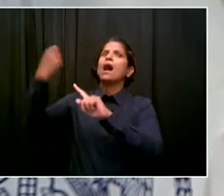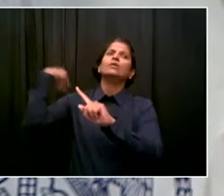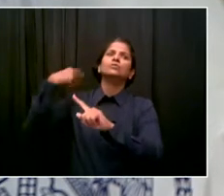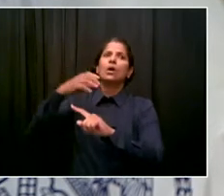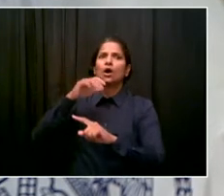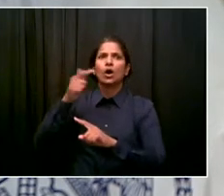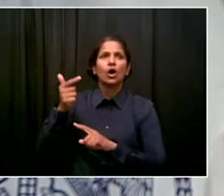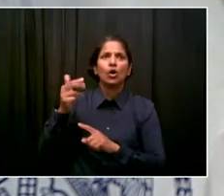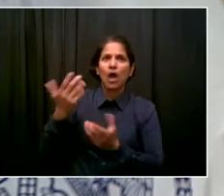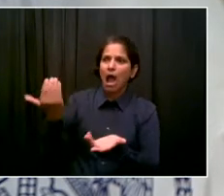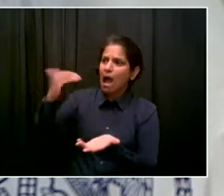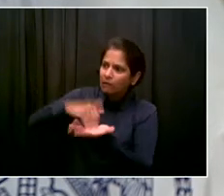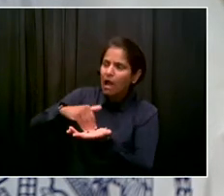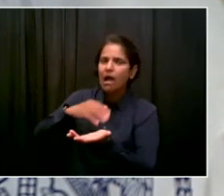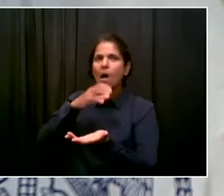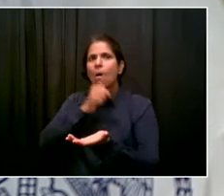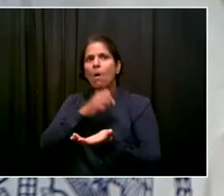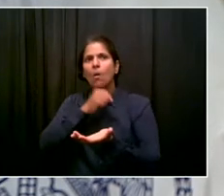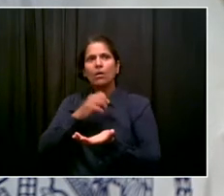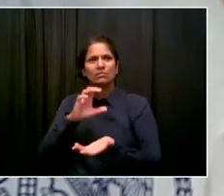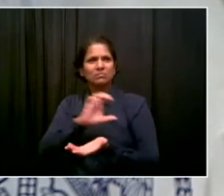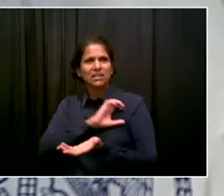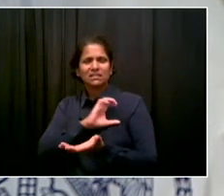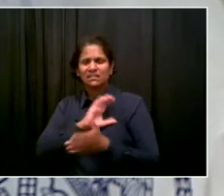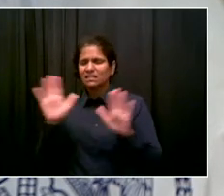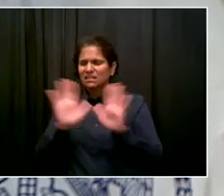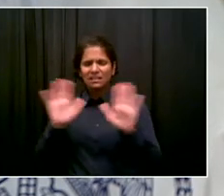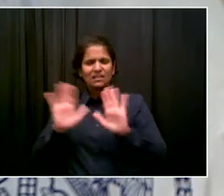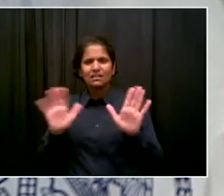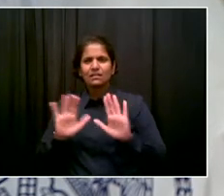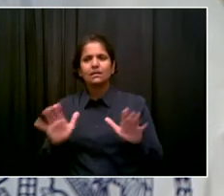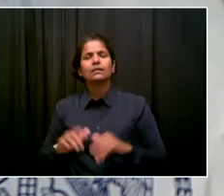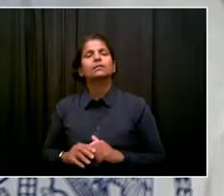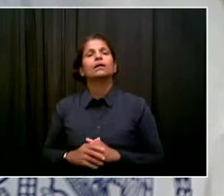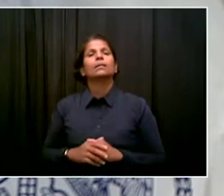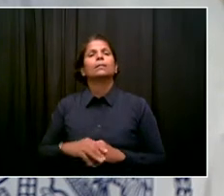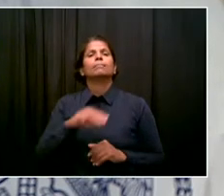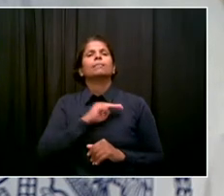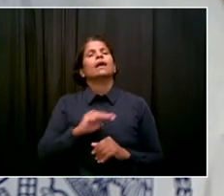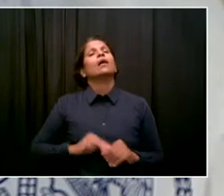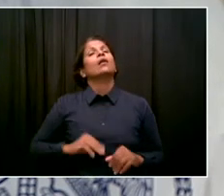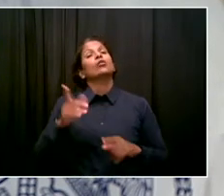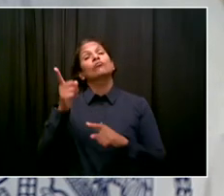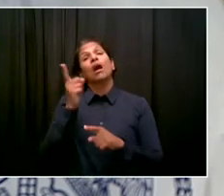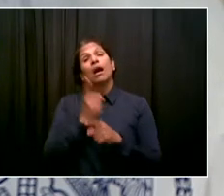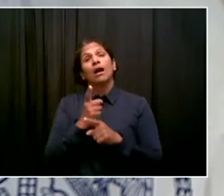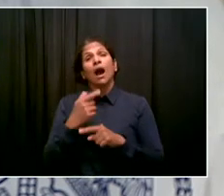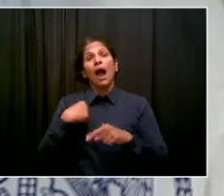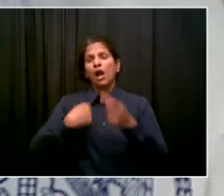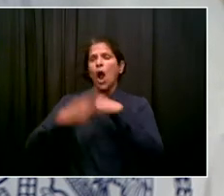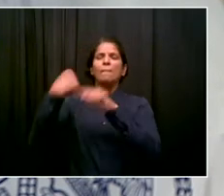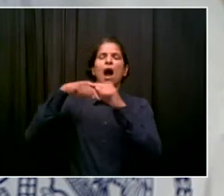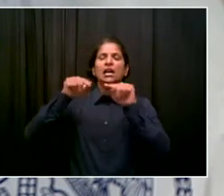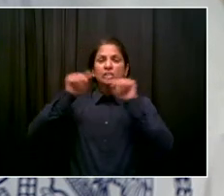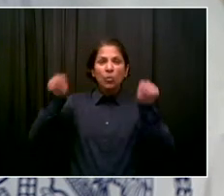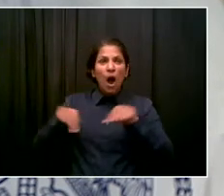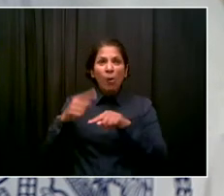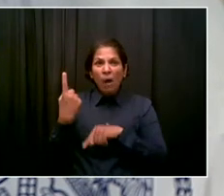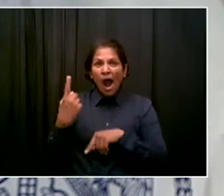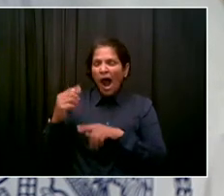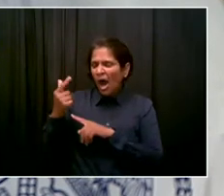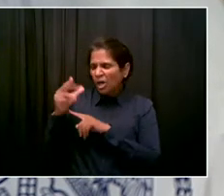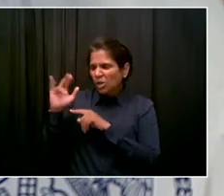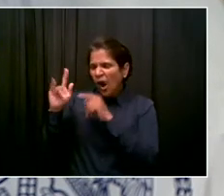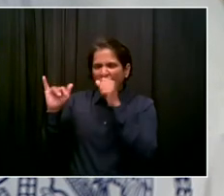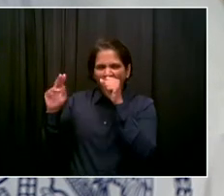city was horribly divided and it was setting us back. We cannot go back to the years of Michael Bloomberg and the